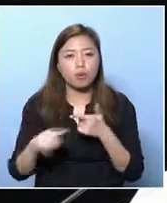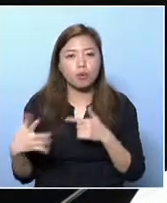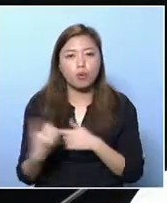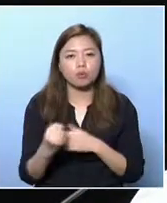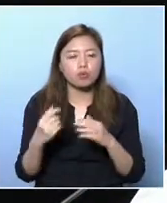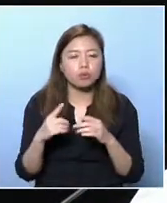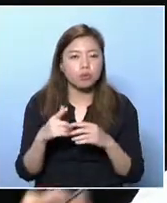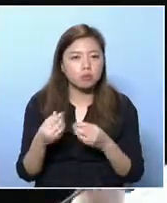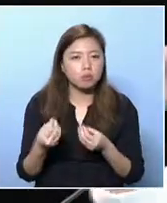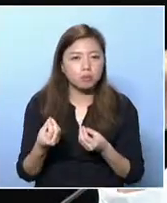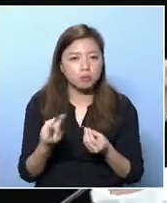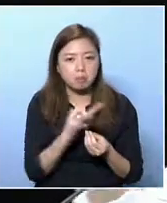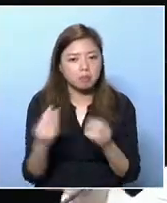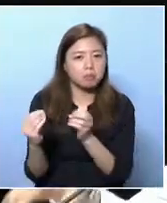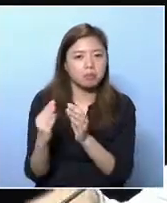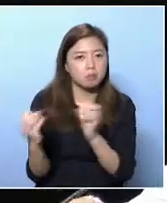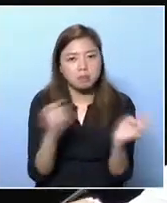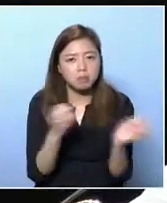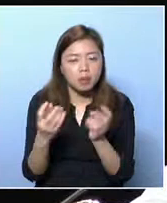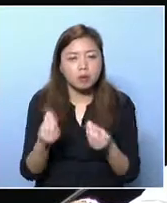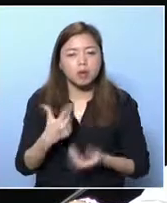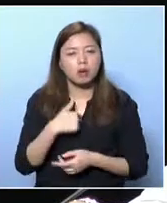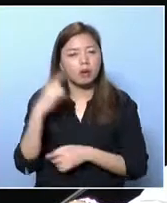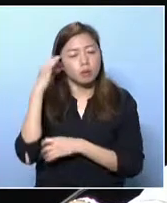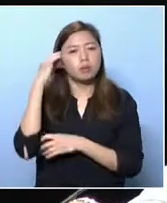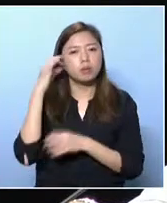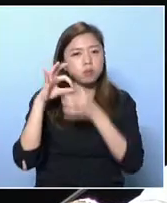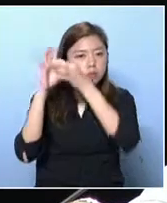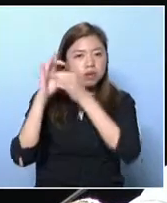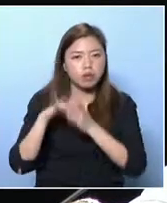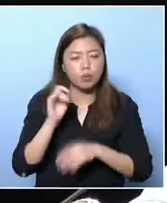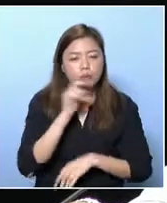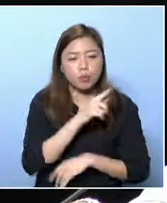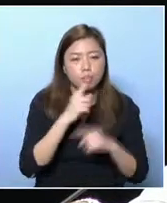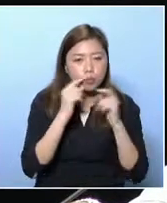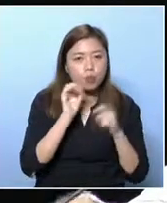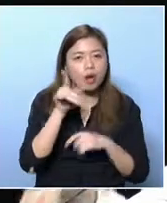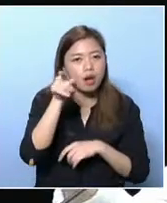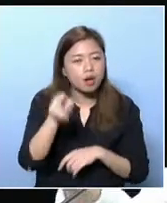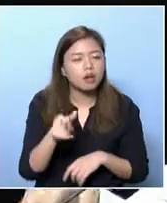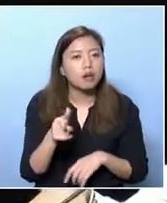I have been inspired by the dialogue between Dr. Fernando Zhang and the Under Secretary.